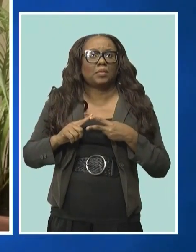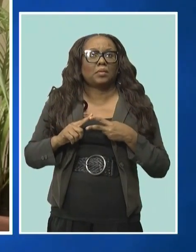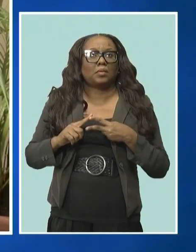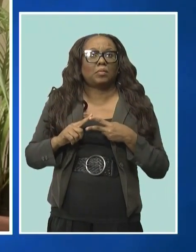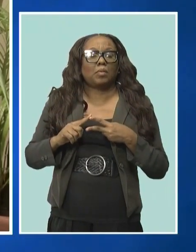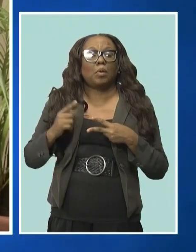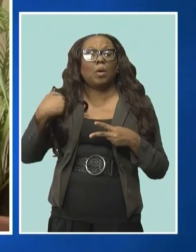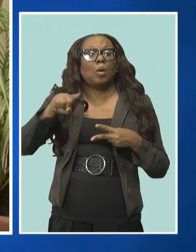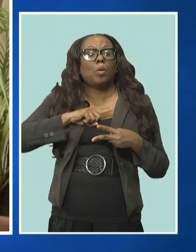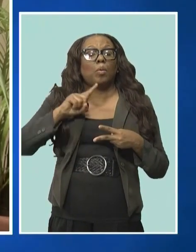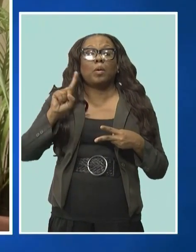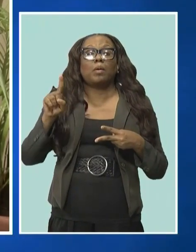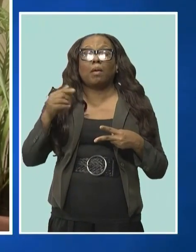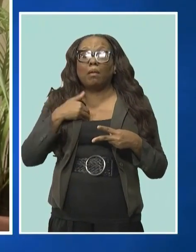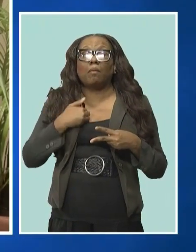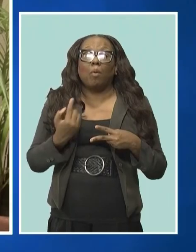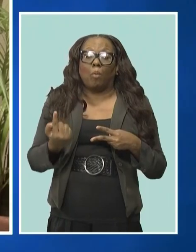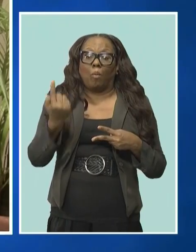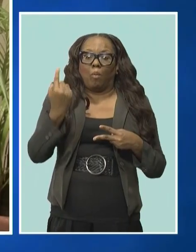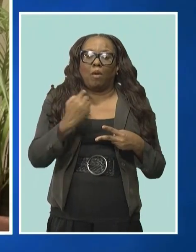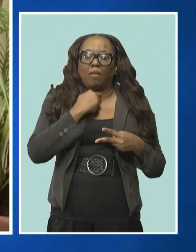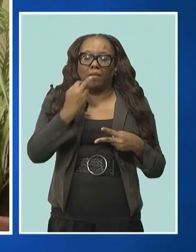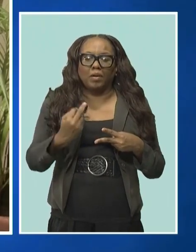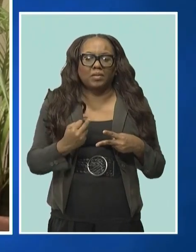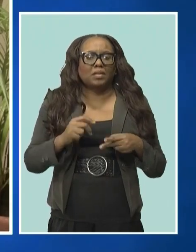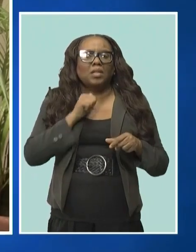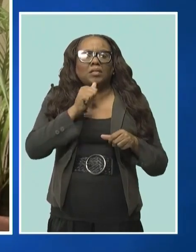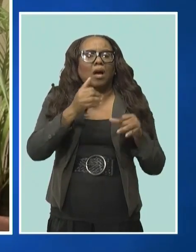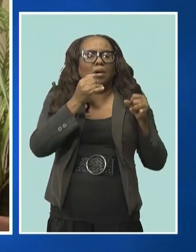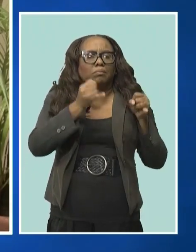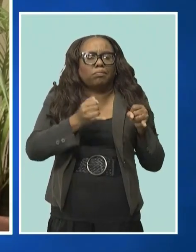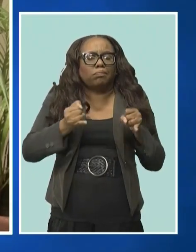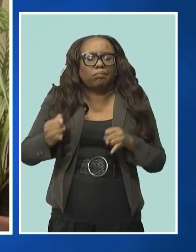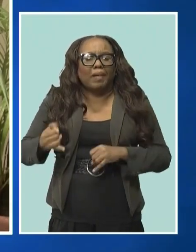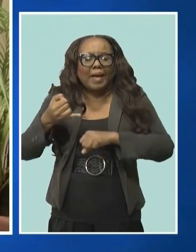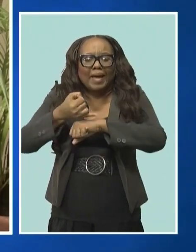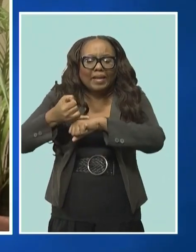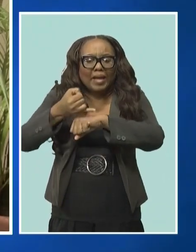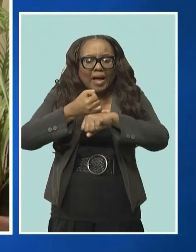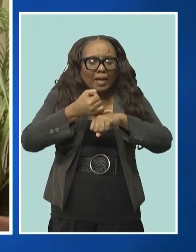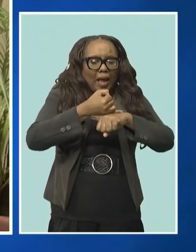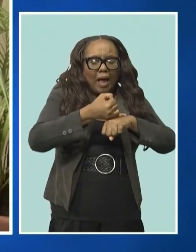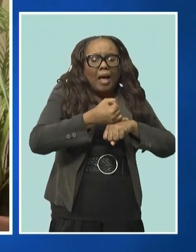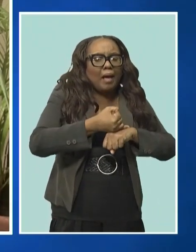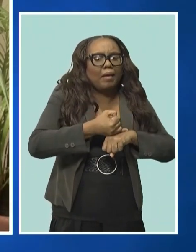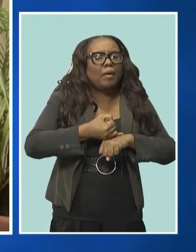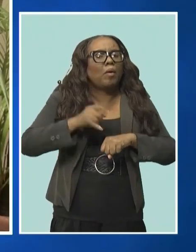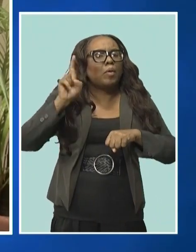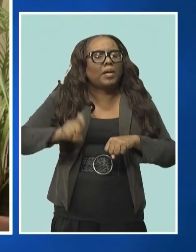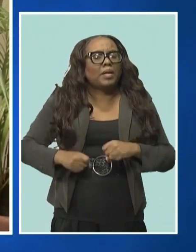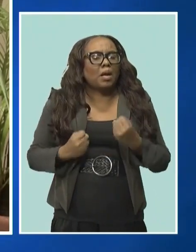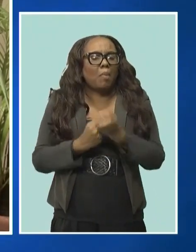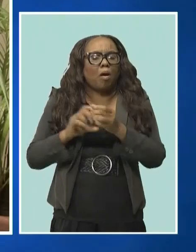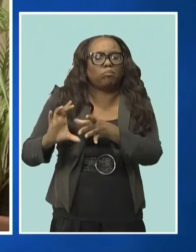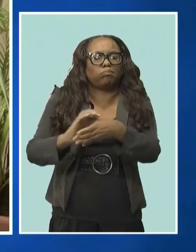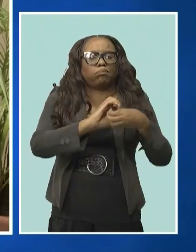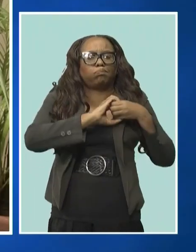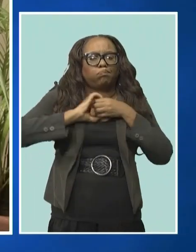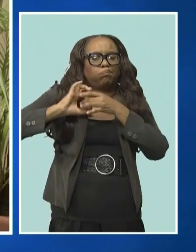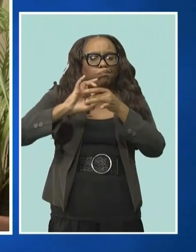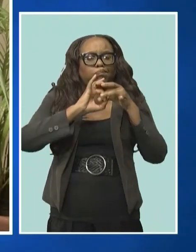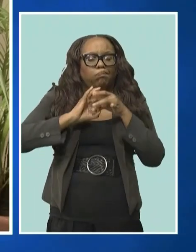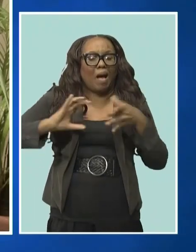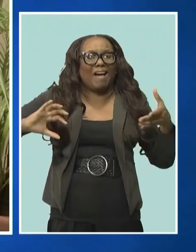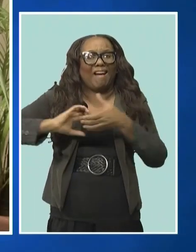So small and developing states must speak as one voice in things such as the imports that we bring into our countries, how we